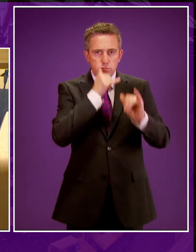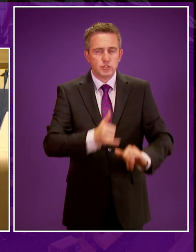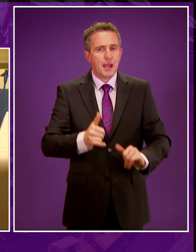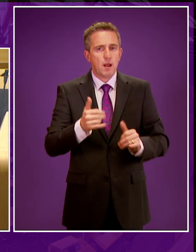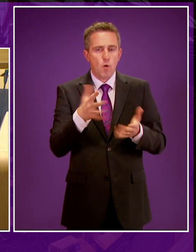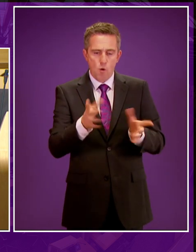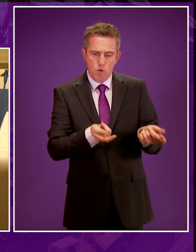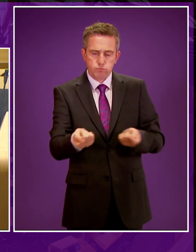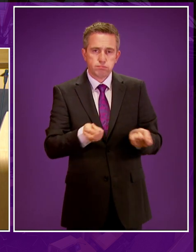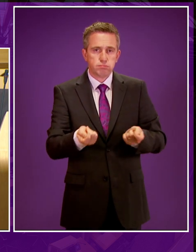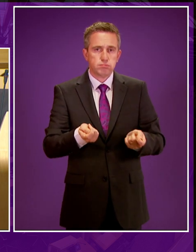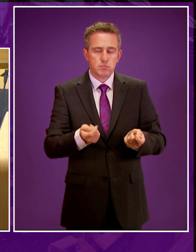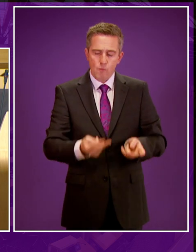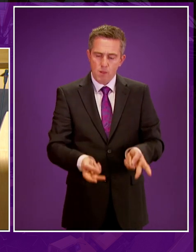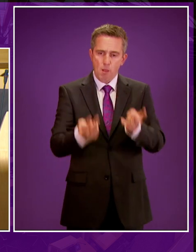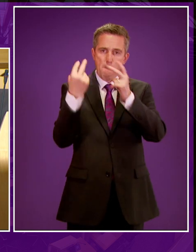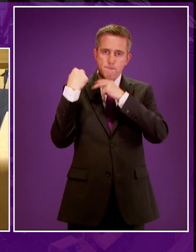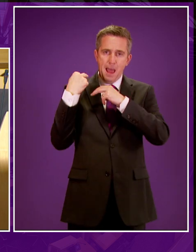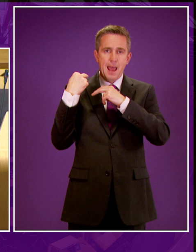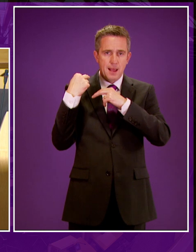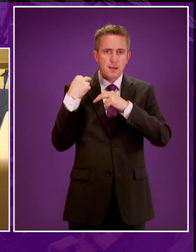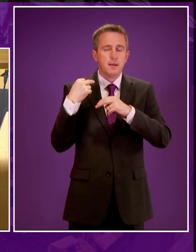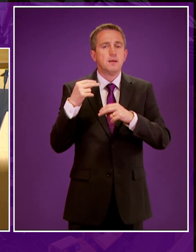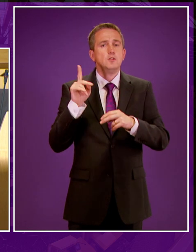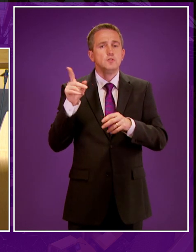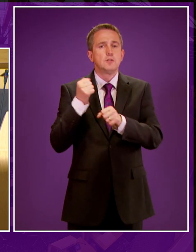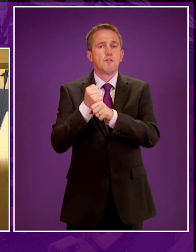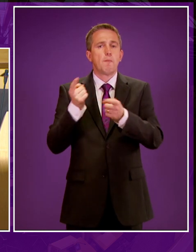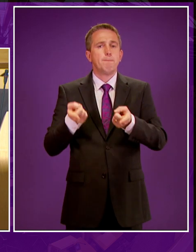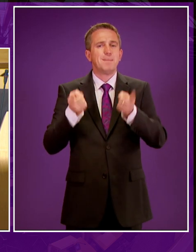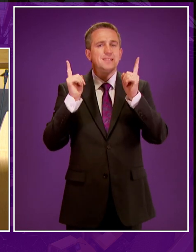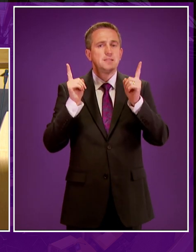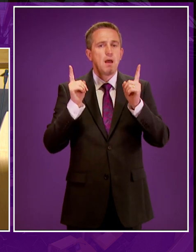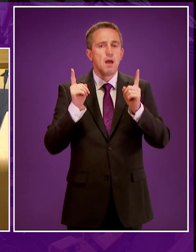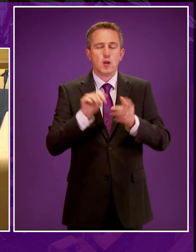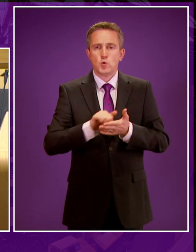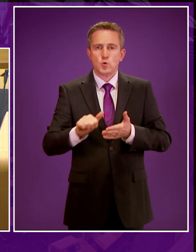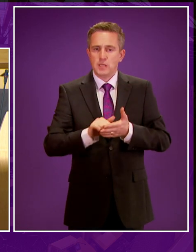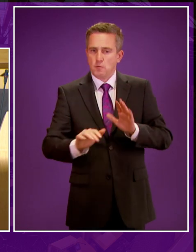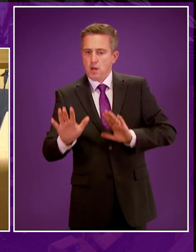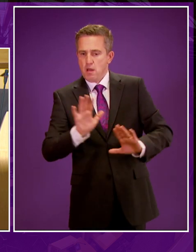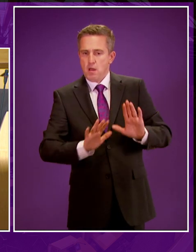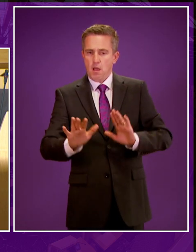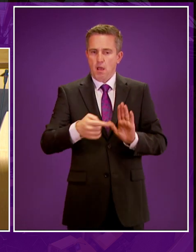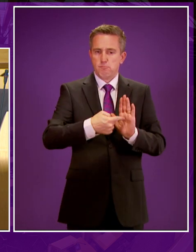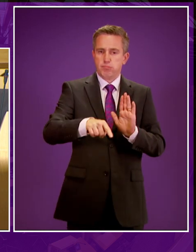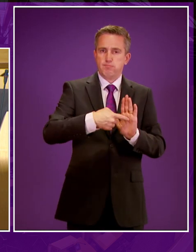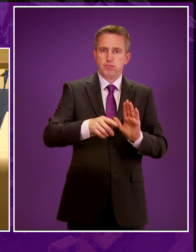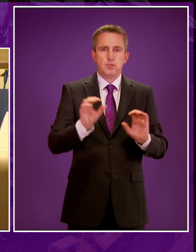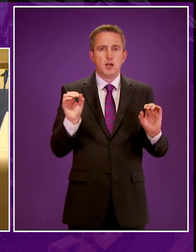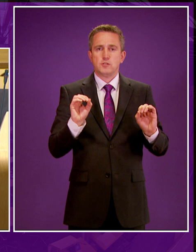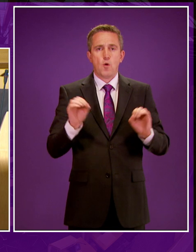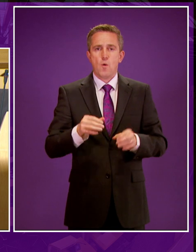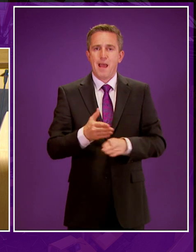It was interesting to look back at the official reports from then, when the then government minister was often evasive, non-committal and reluctant to take